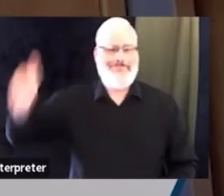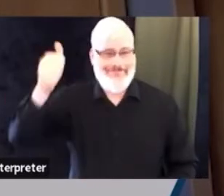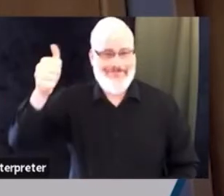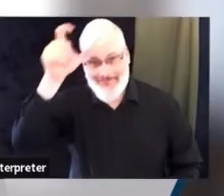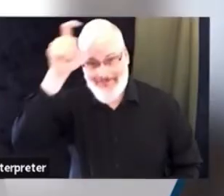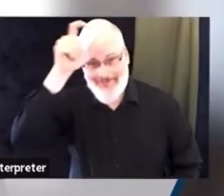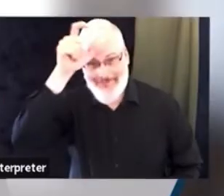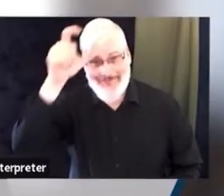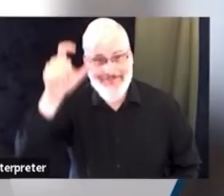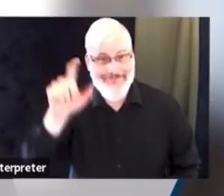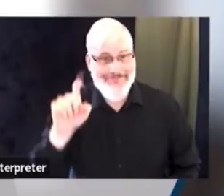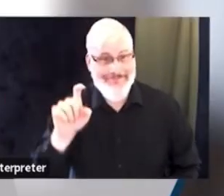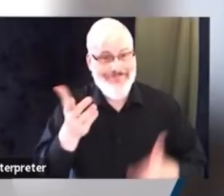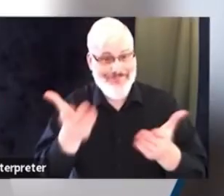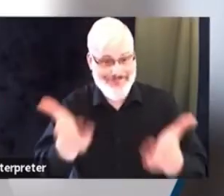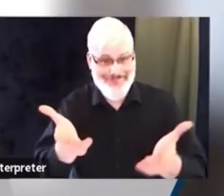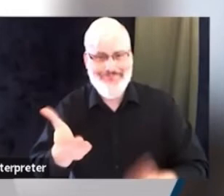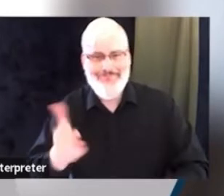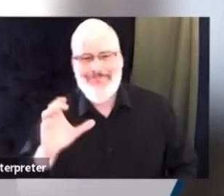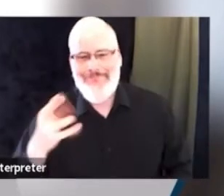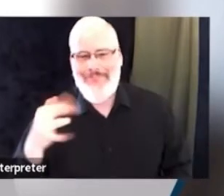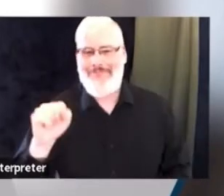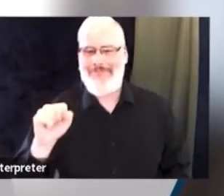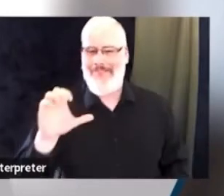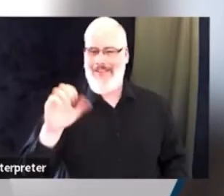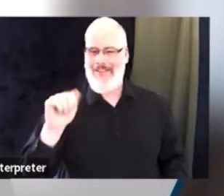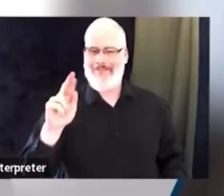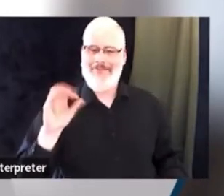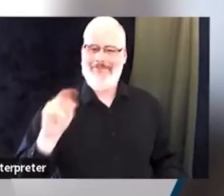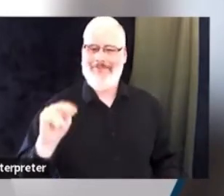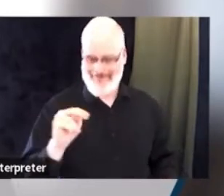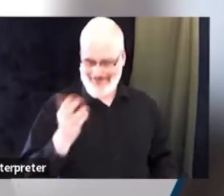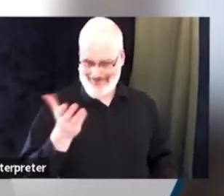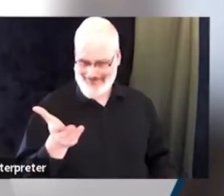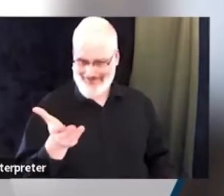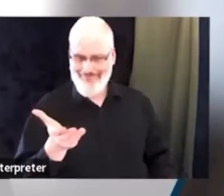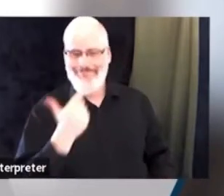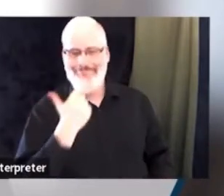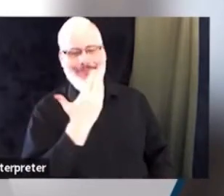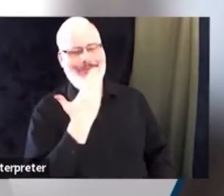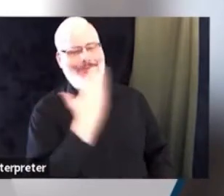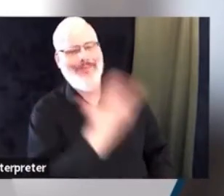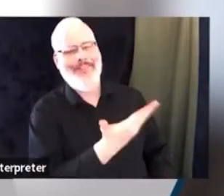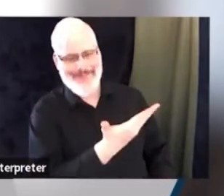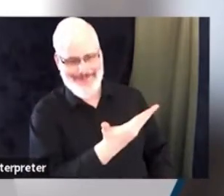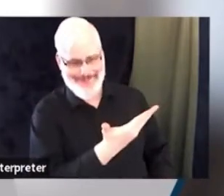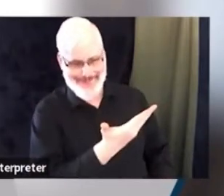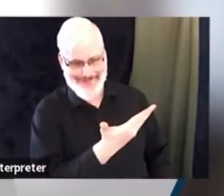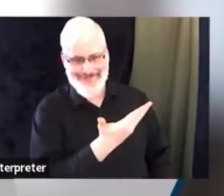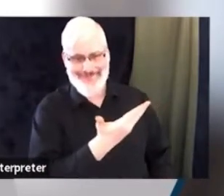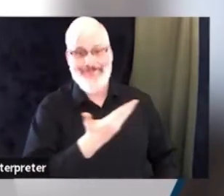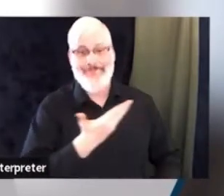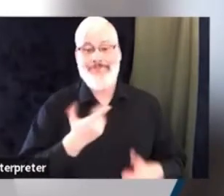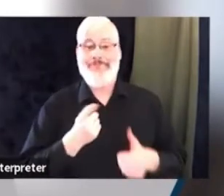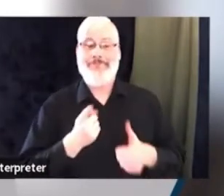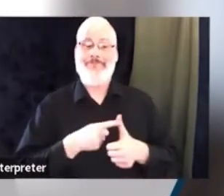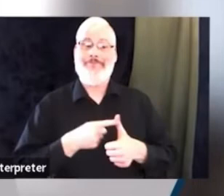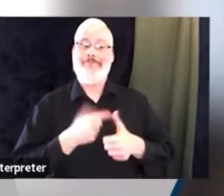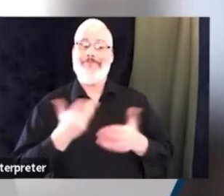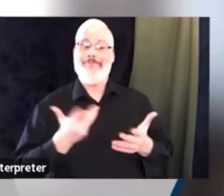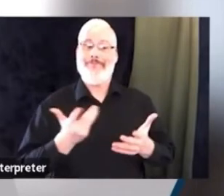Thank you for the question. So I first began in the fire and EMS services in 1992.